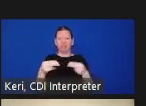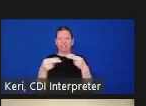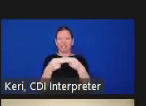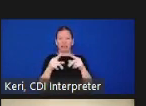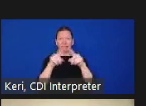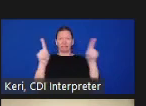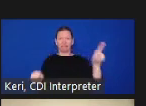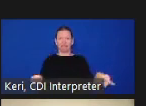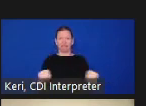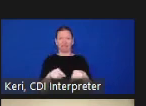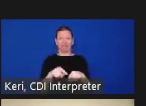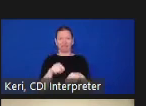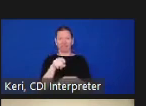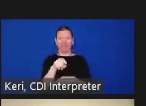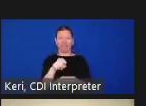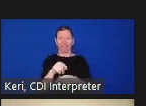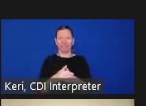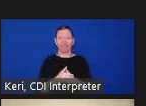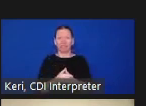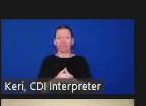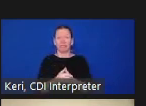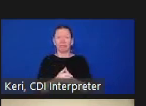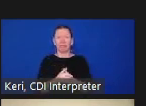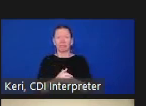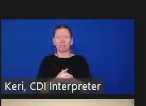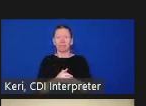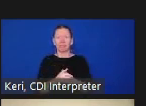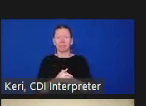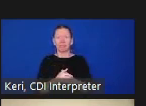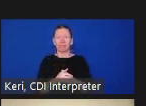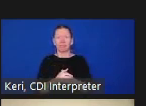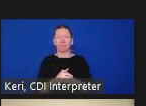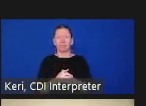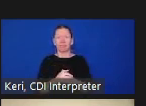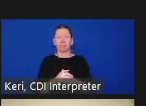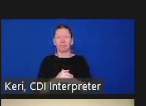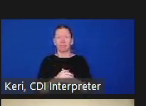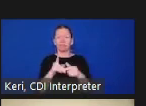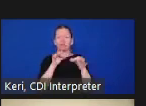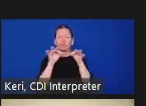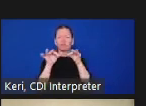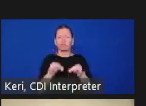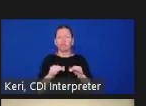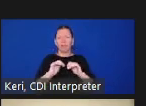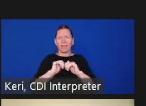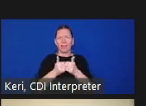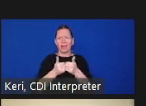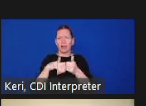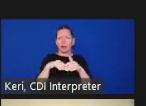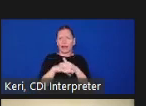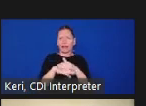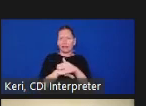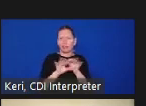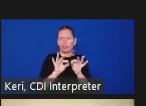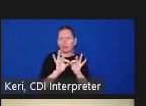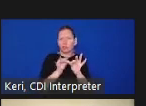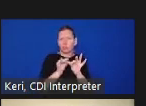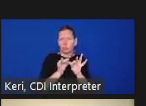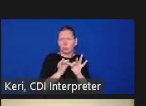Instructions for accessing interpretation through Zoom. 1. Click Interpretation.